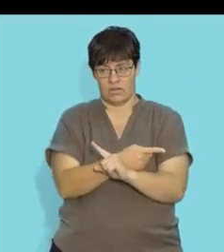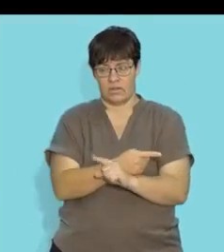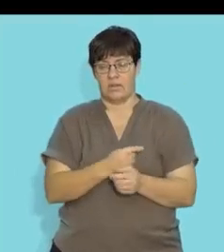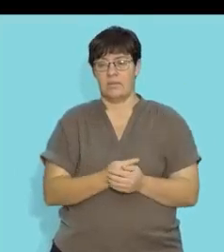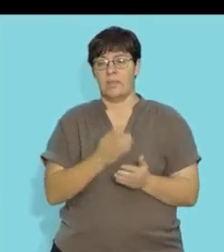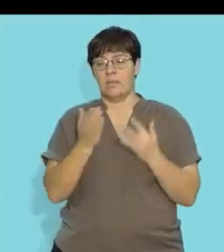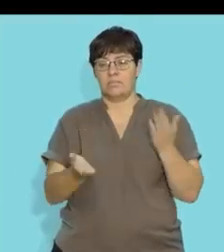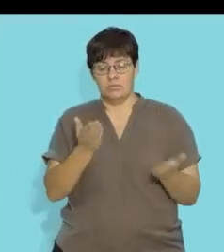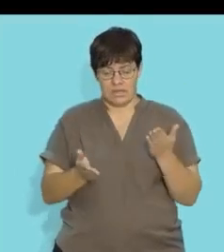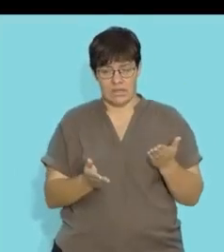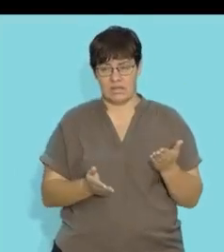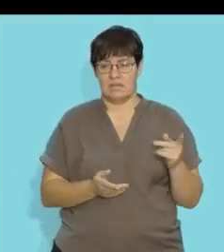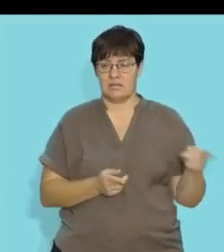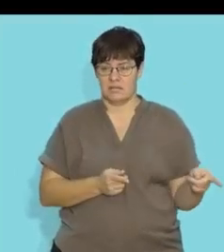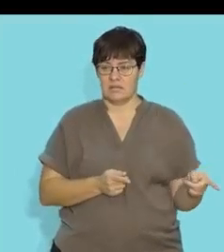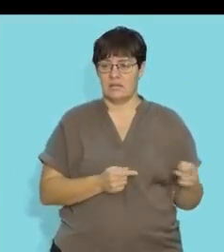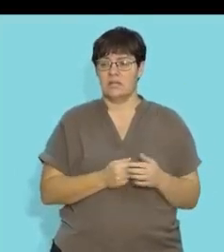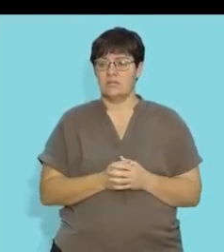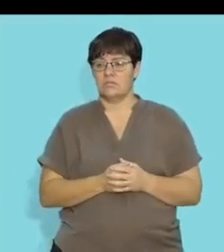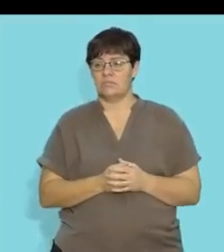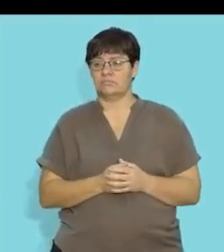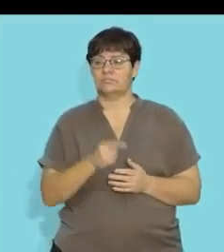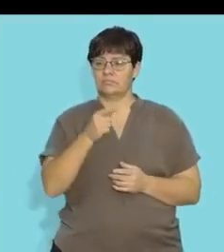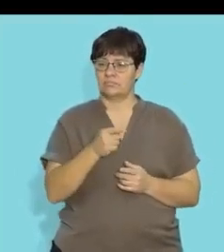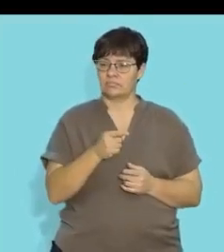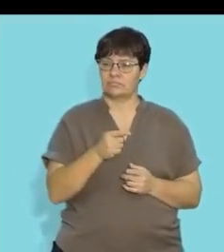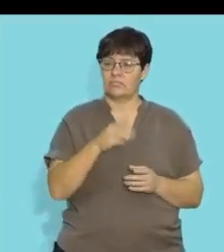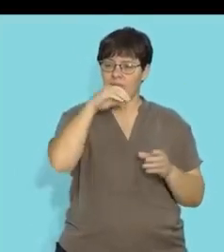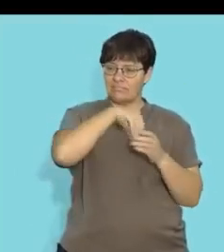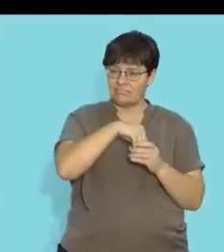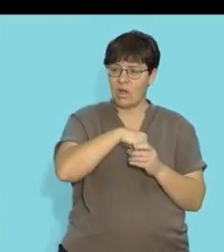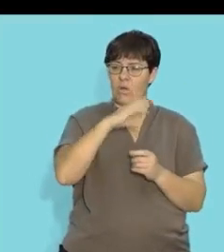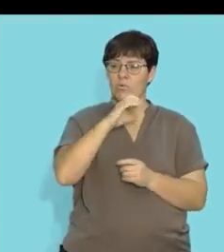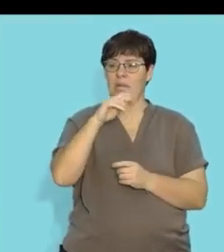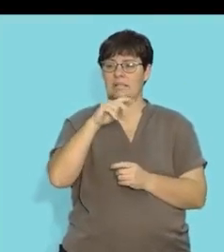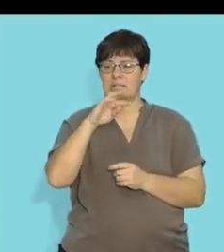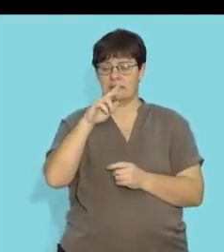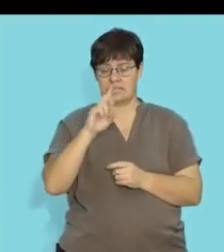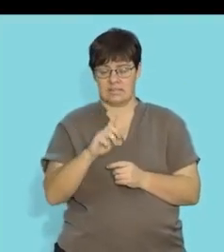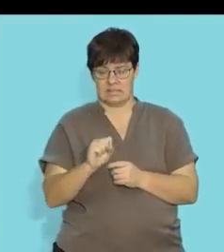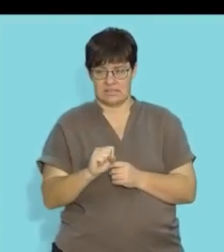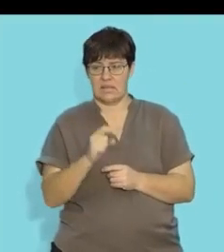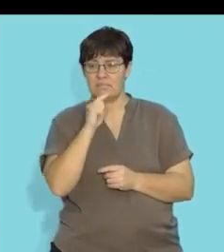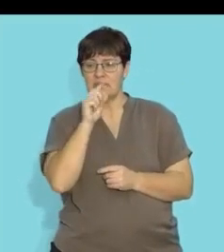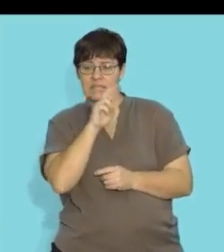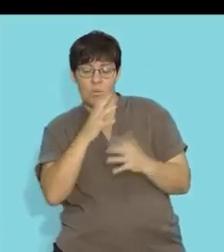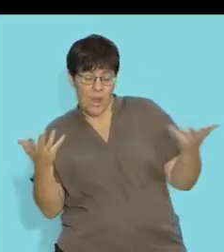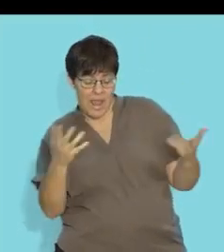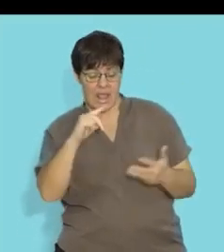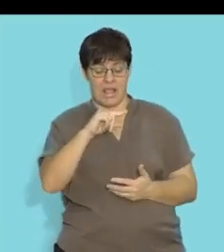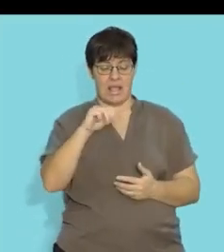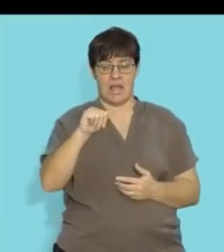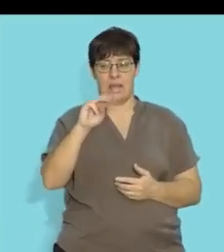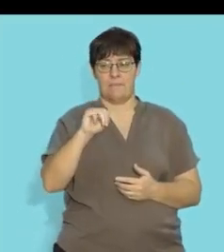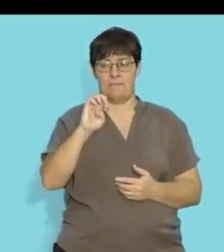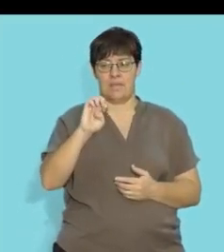over which produces the variation in the chromatids and we see that variation present in the gametes as